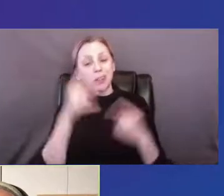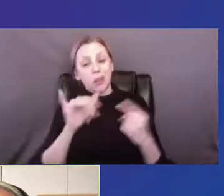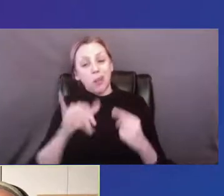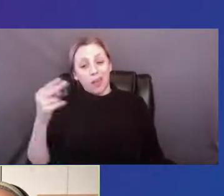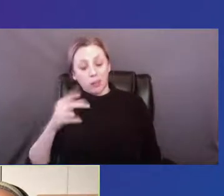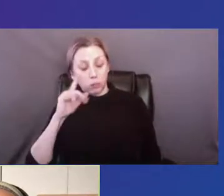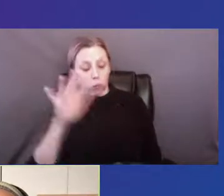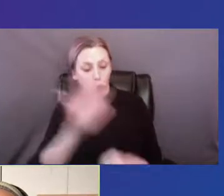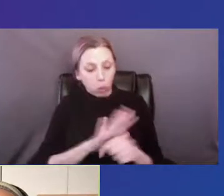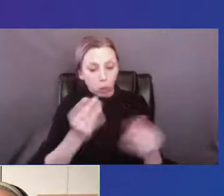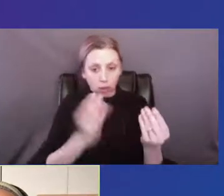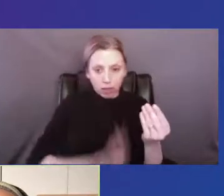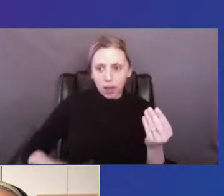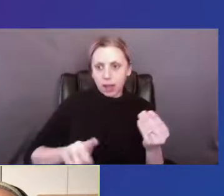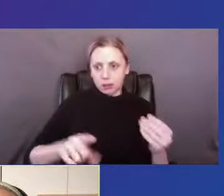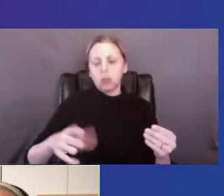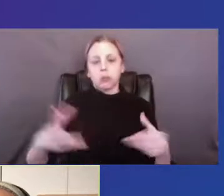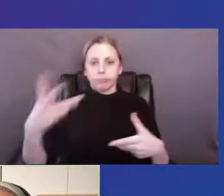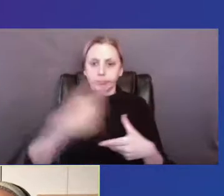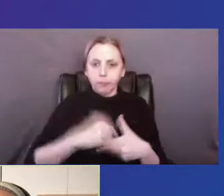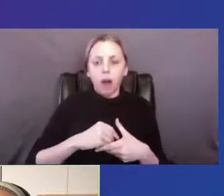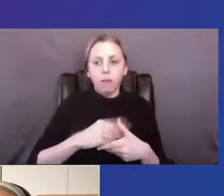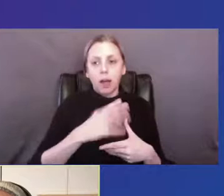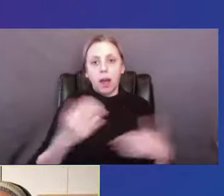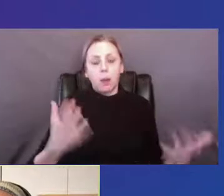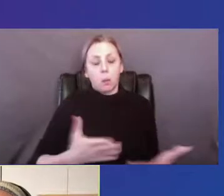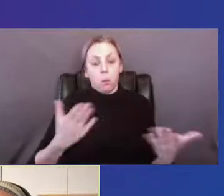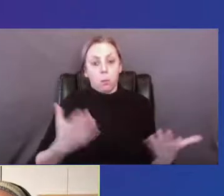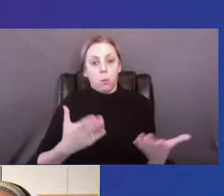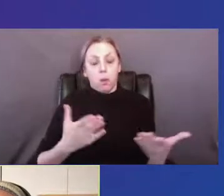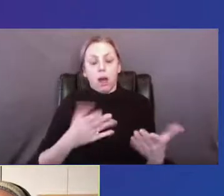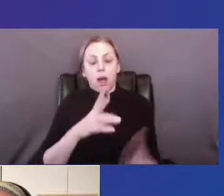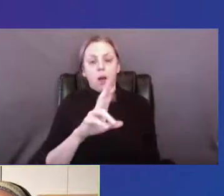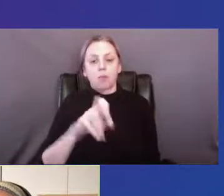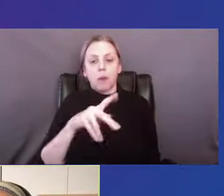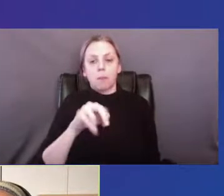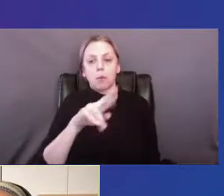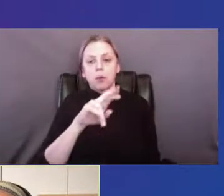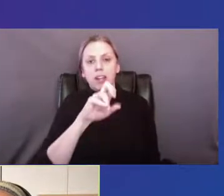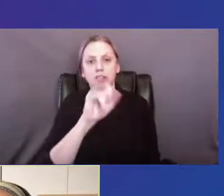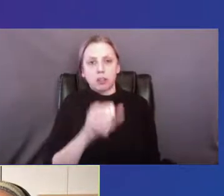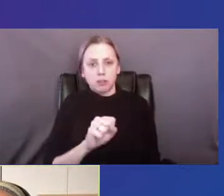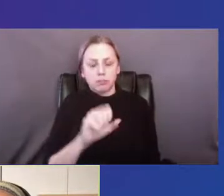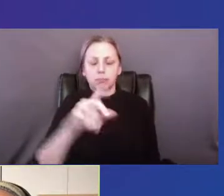of the local land that you occupy and what reparations you can begin to make today.